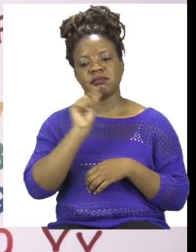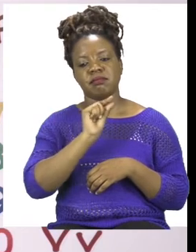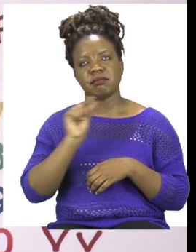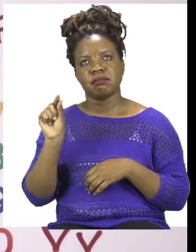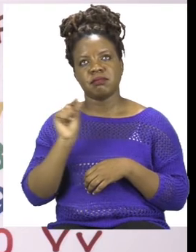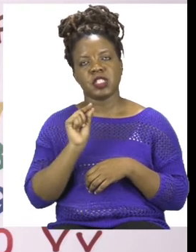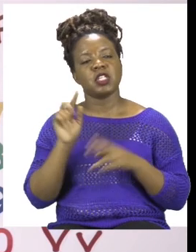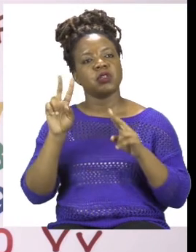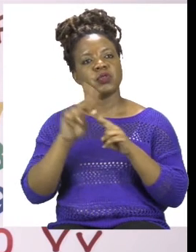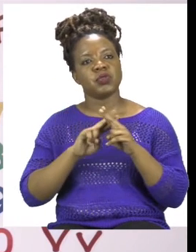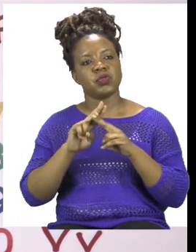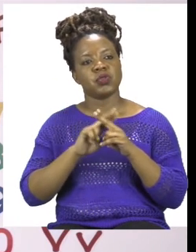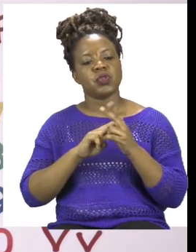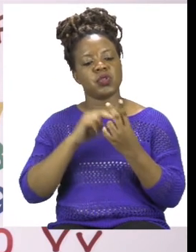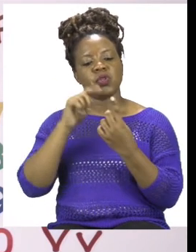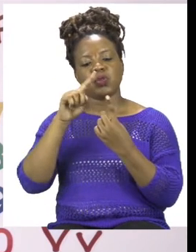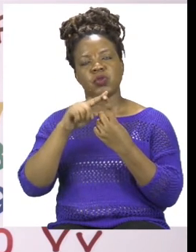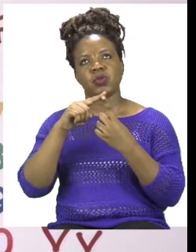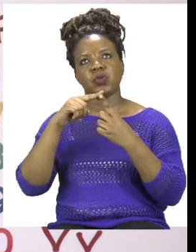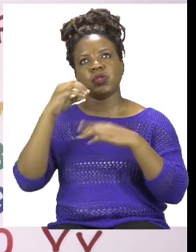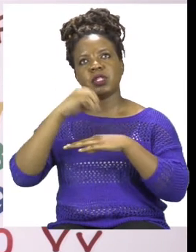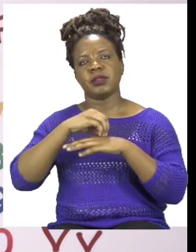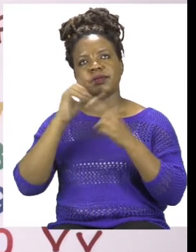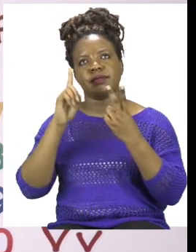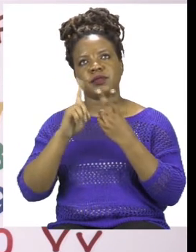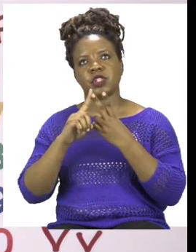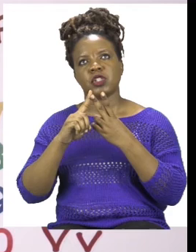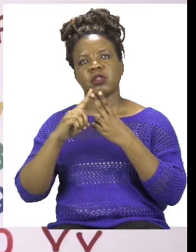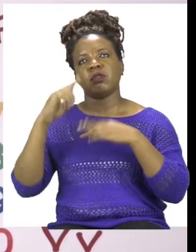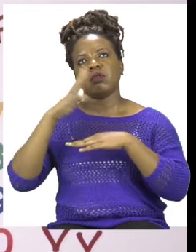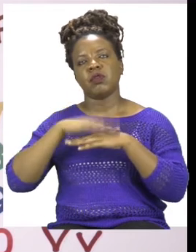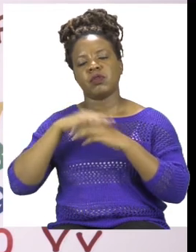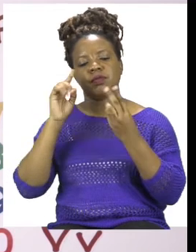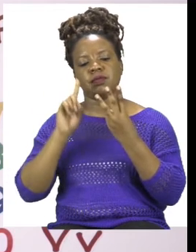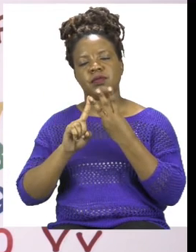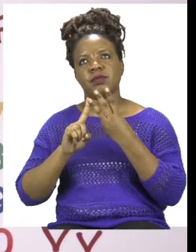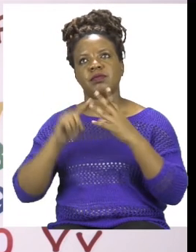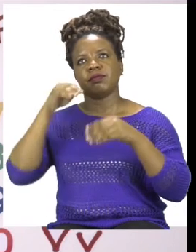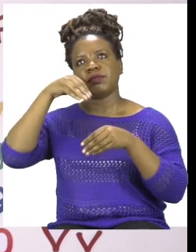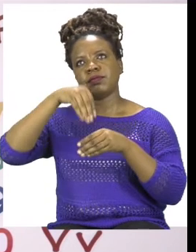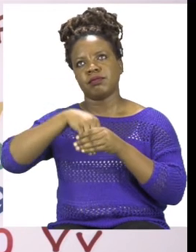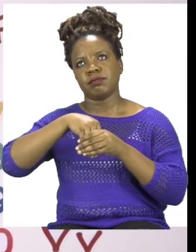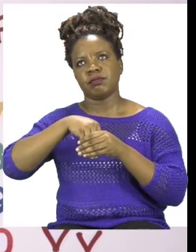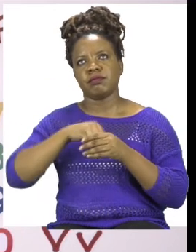prepositions of time that we have and check which one makes more sense. If you're not sure or you don't know what to